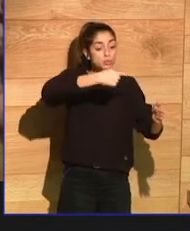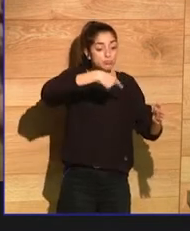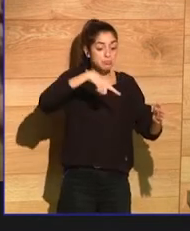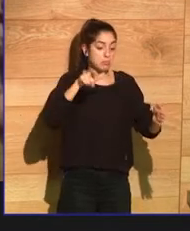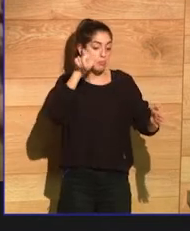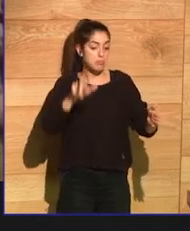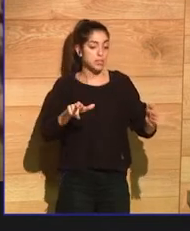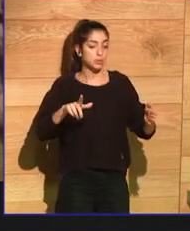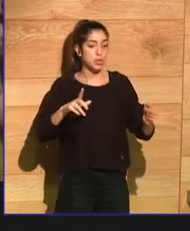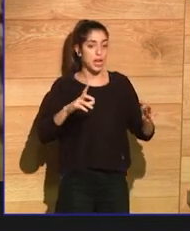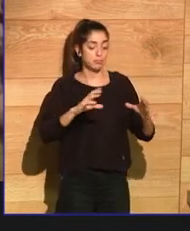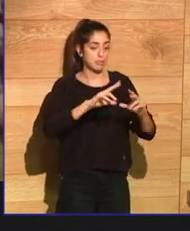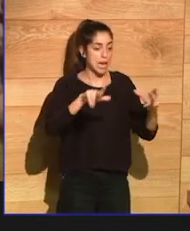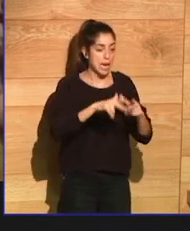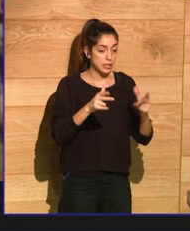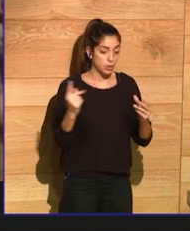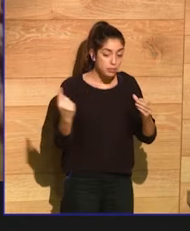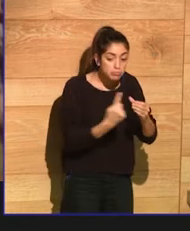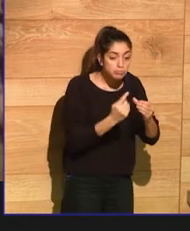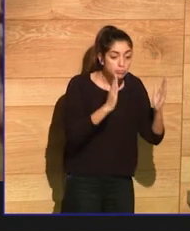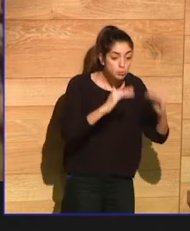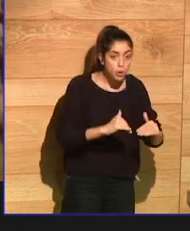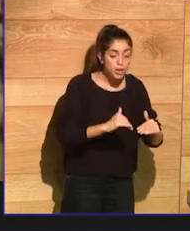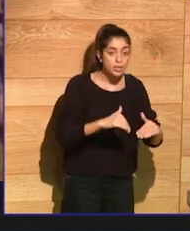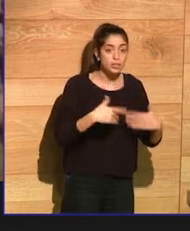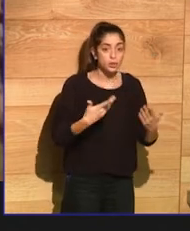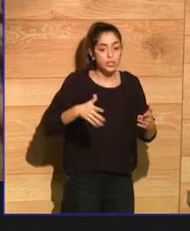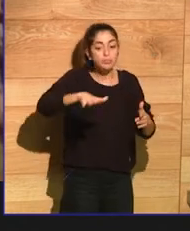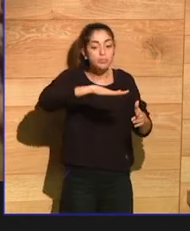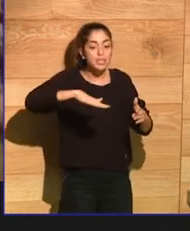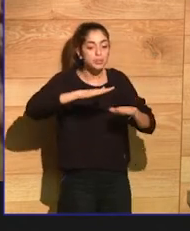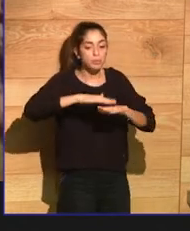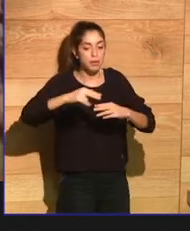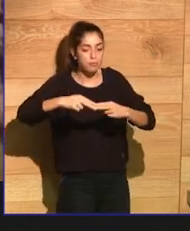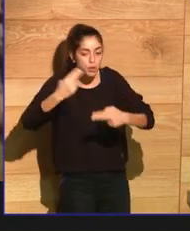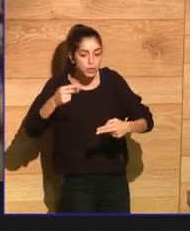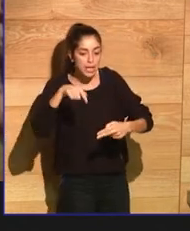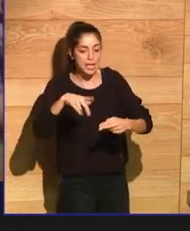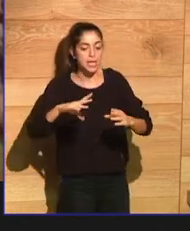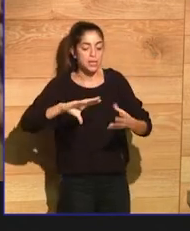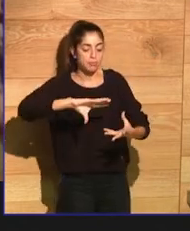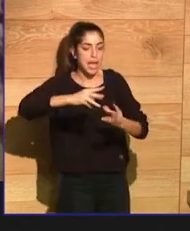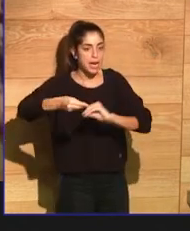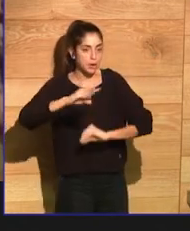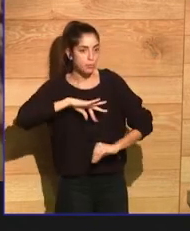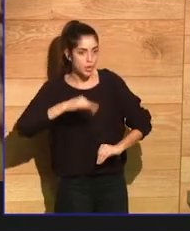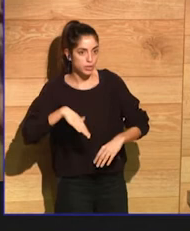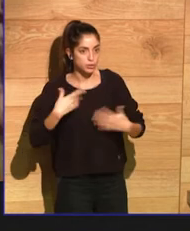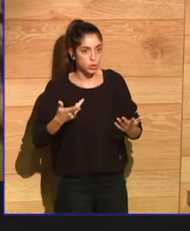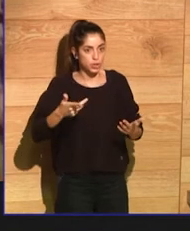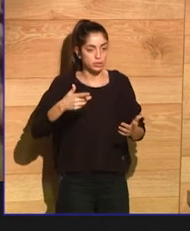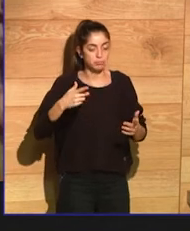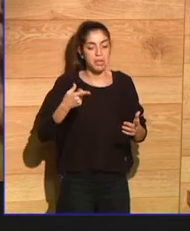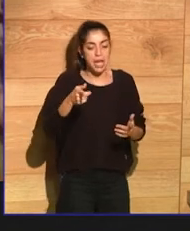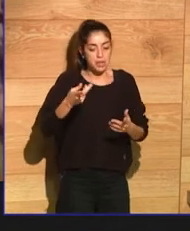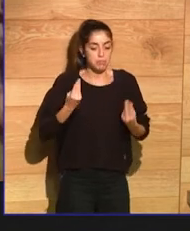sort of frontier places they could go to. And those people could live more solitary lives and kind of